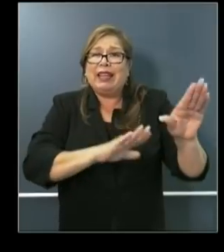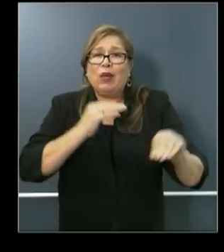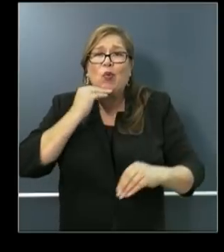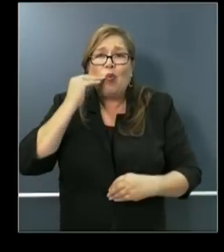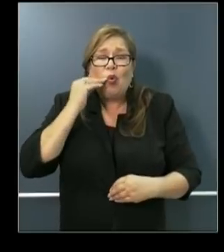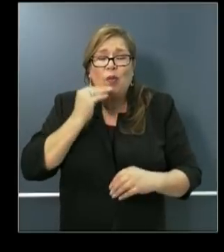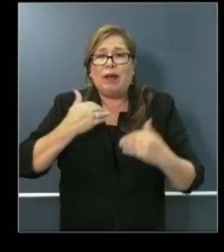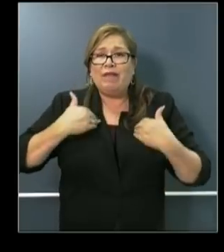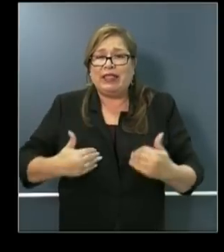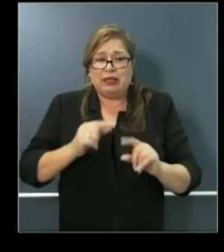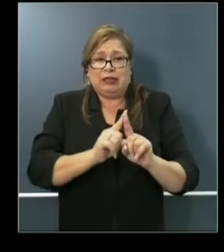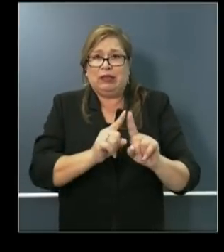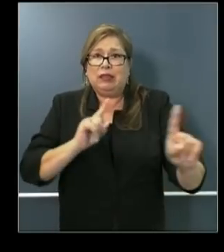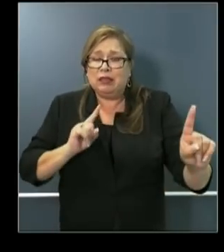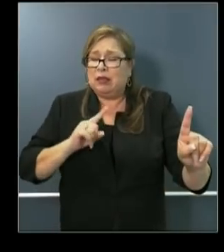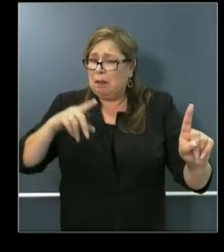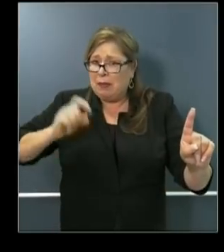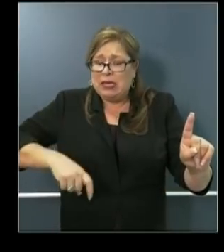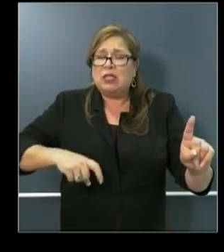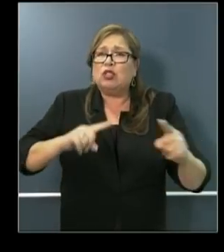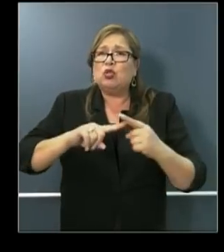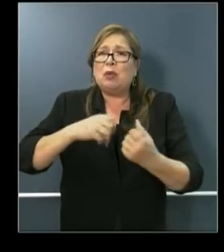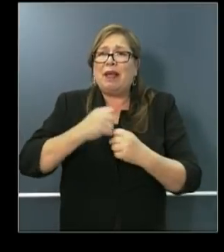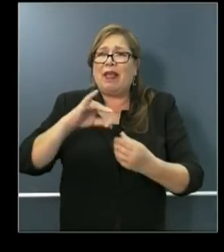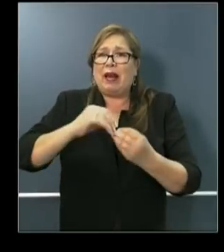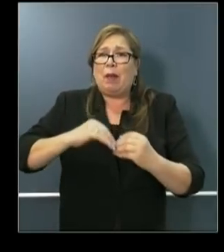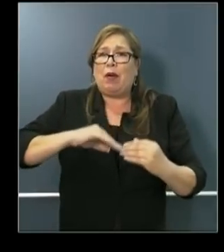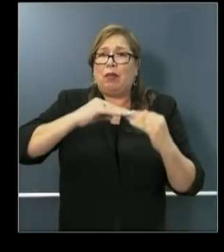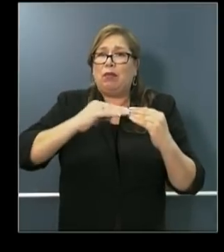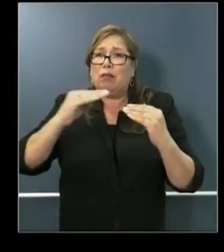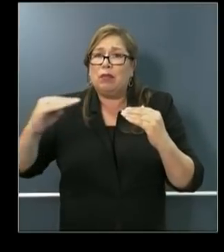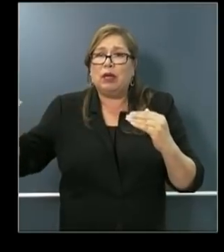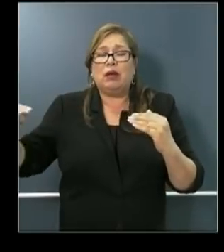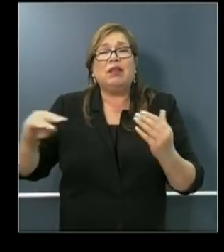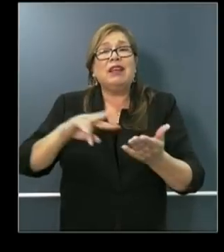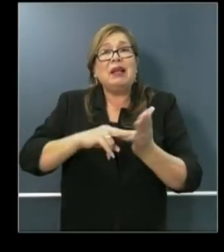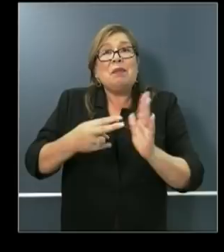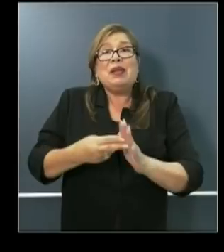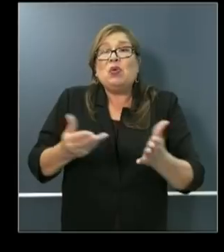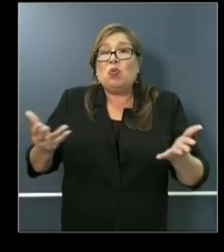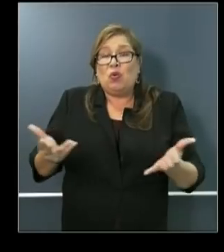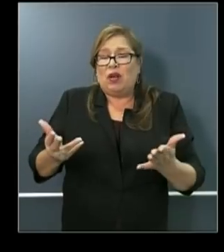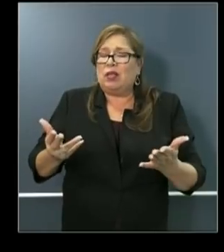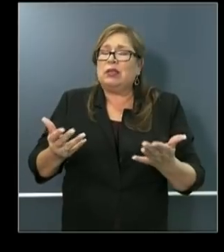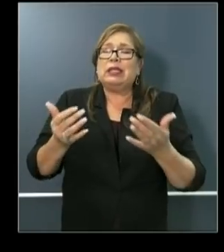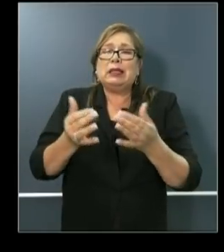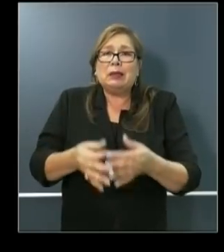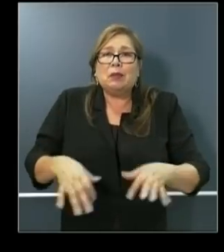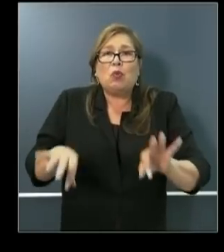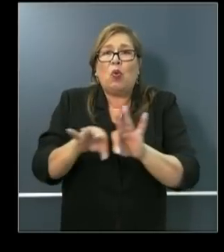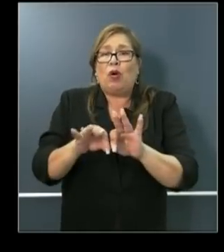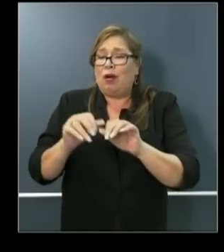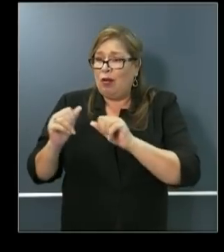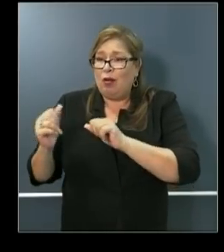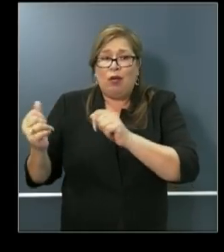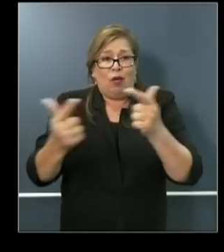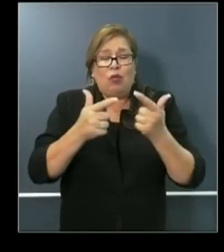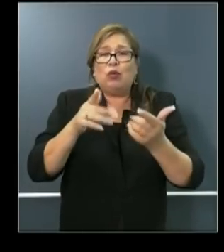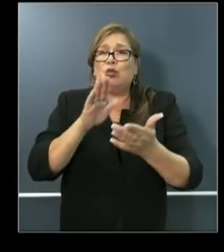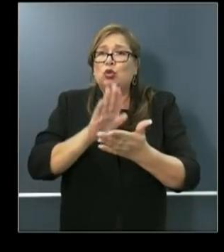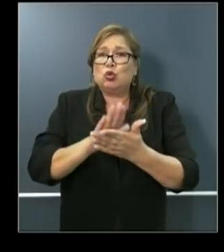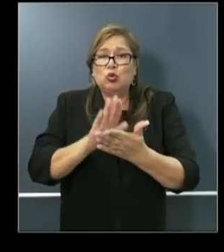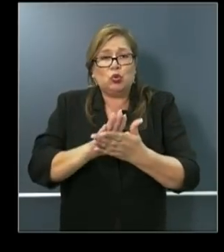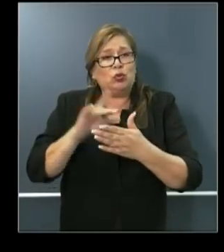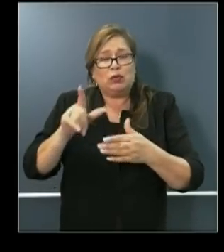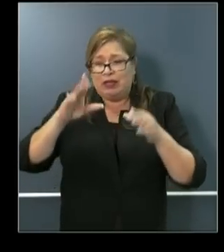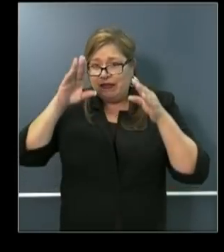but out of an abundance of caution, we believe it is most important that all of our schools maximize their